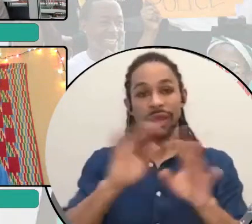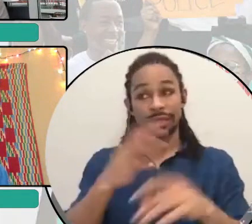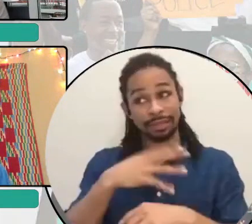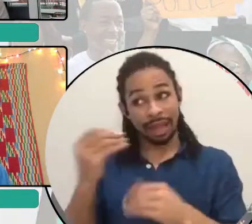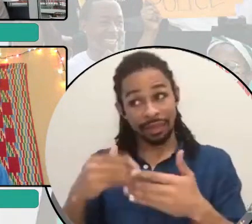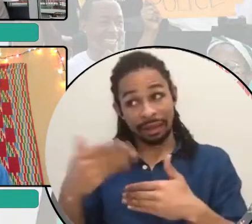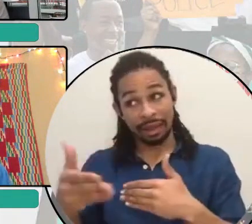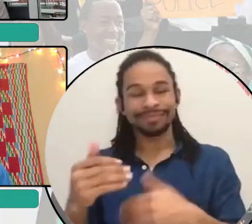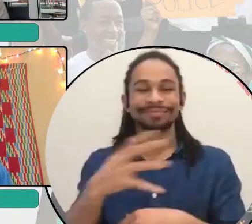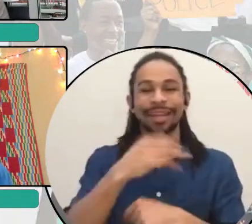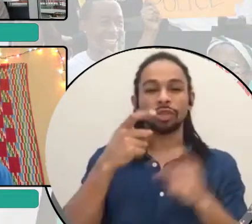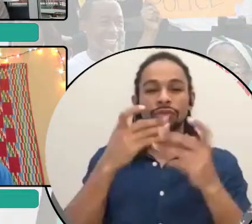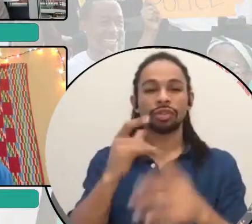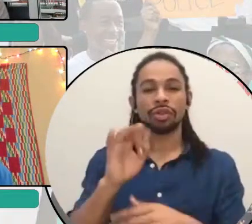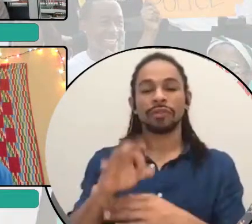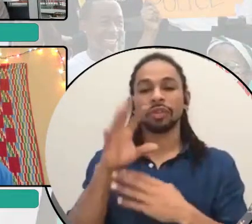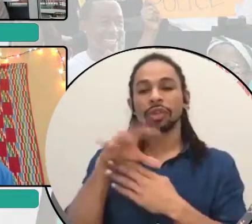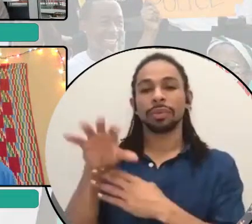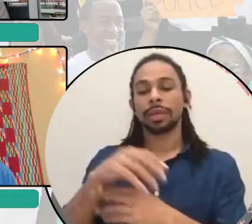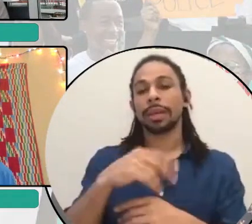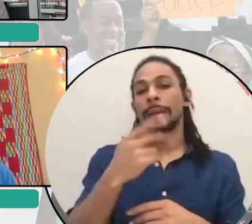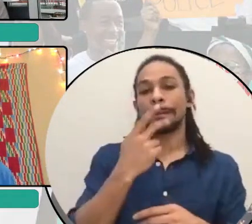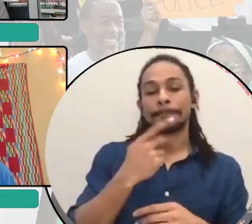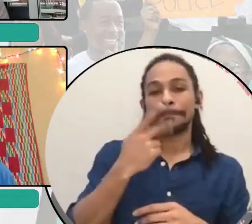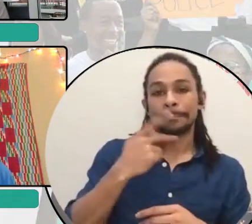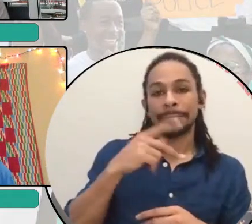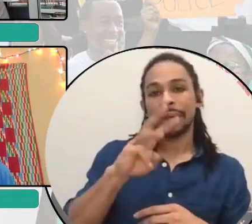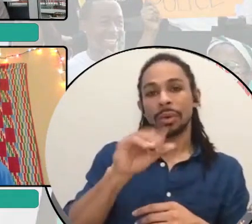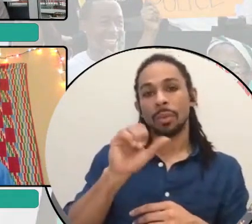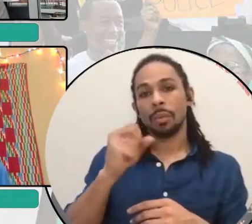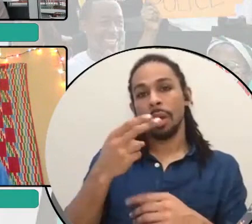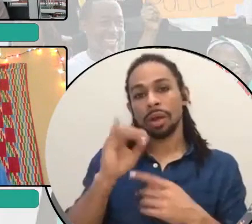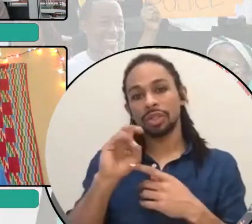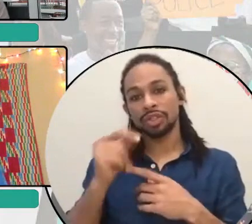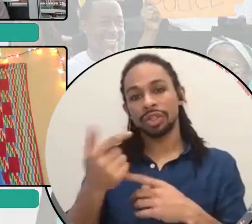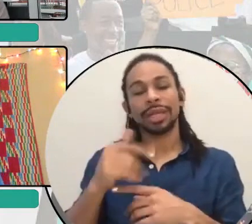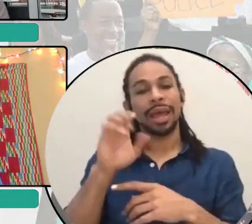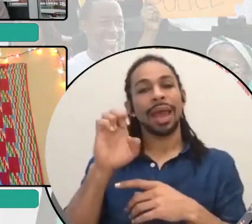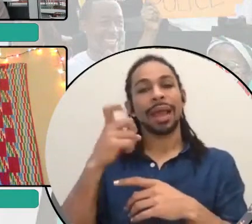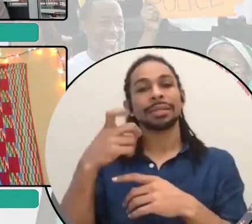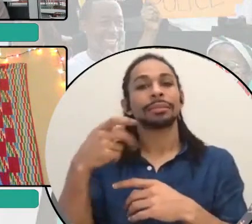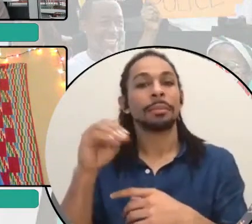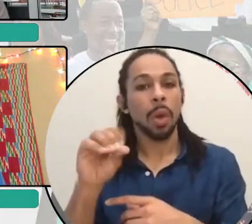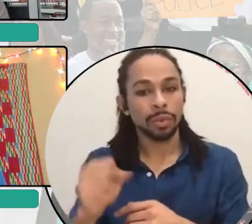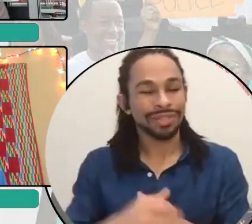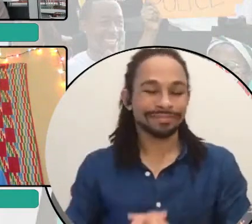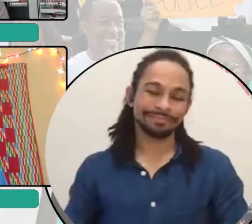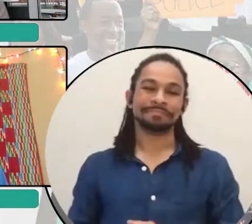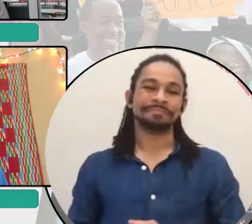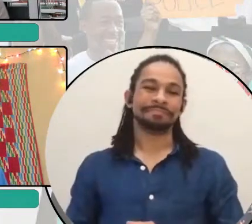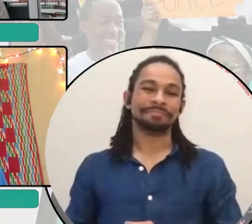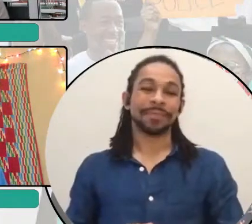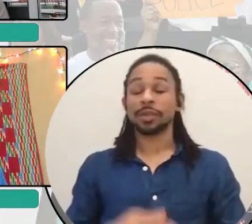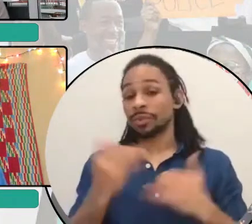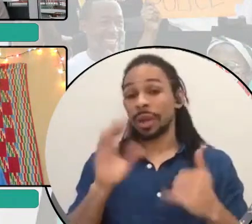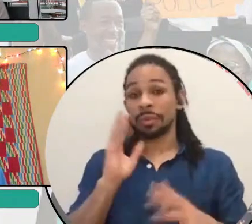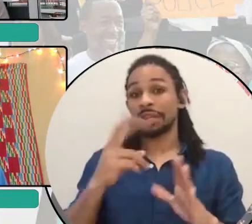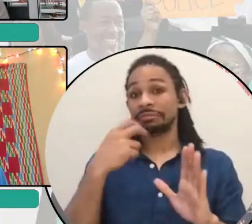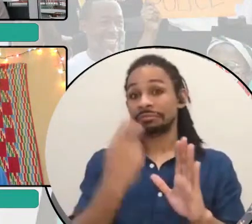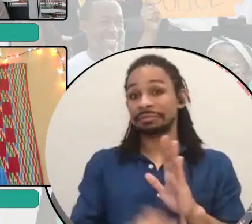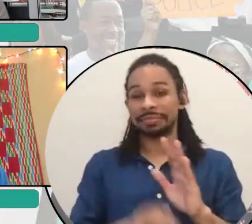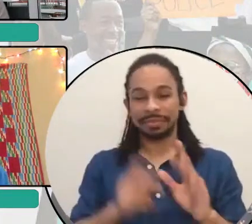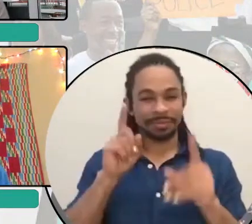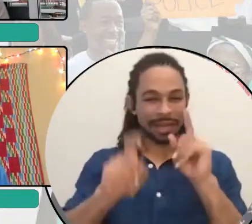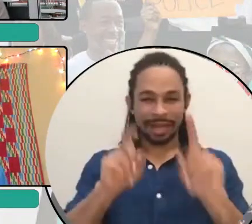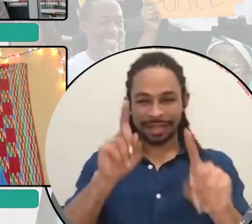of the documentary, Pink Washing Exposed. So, we're going to get right into the questions. And